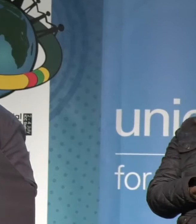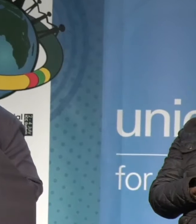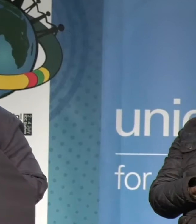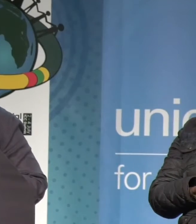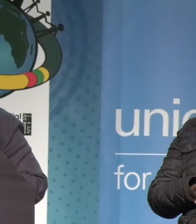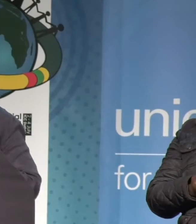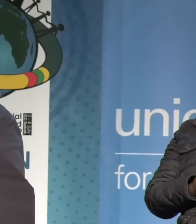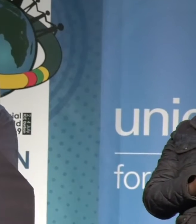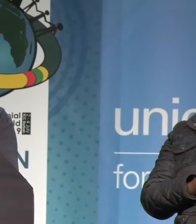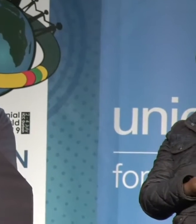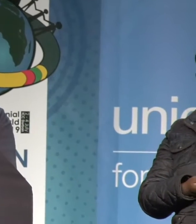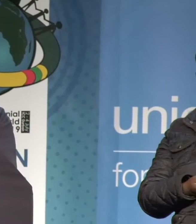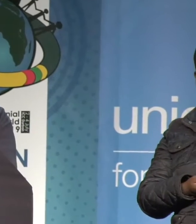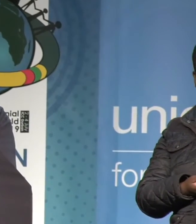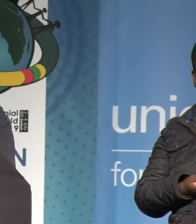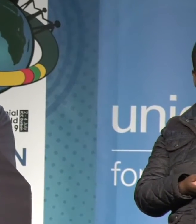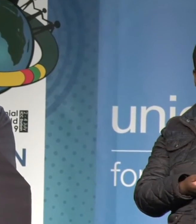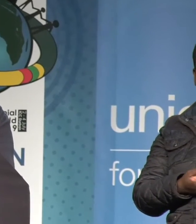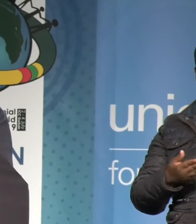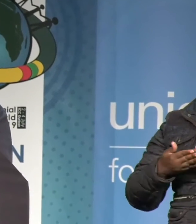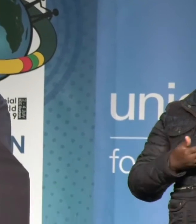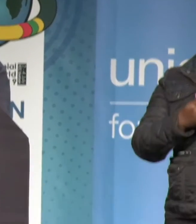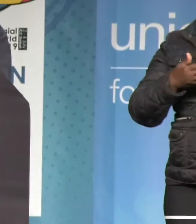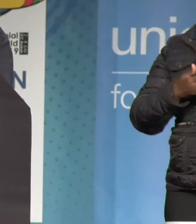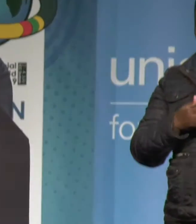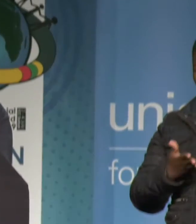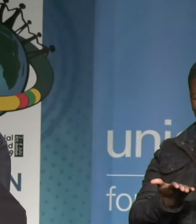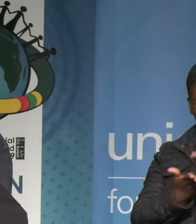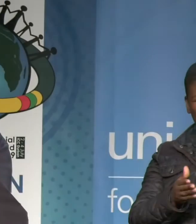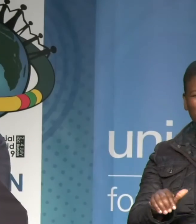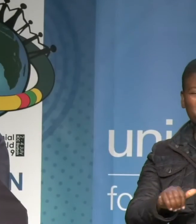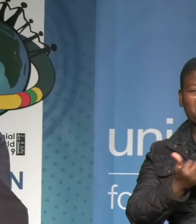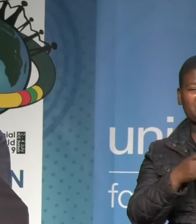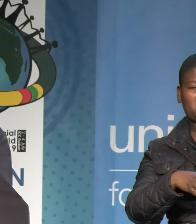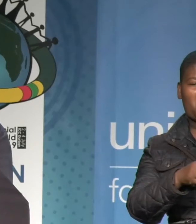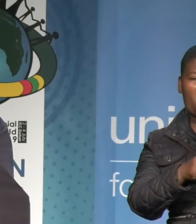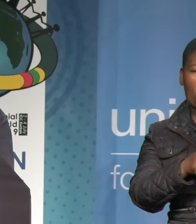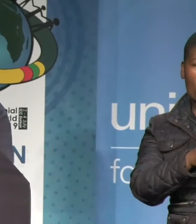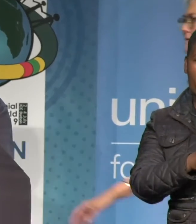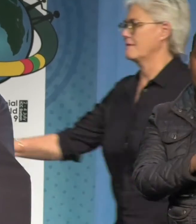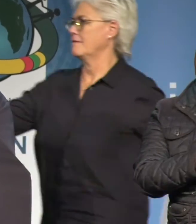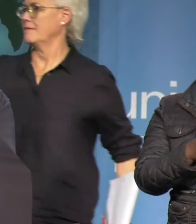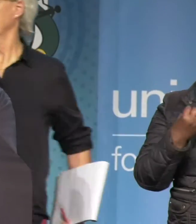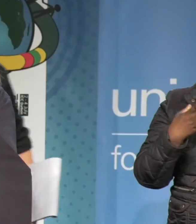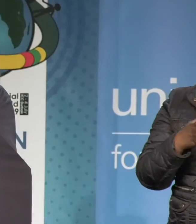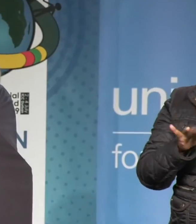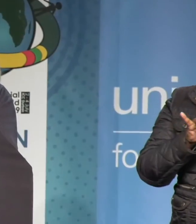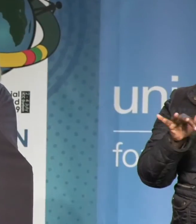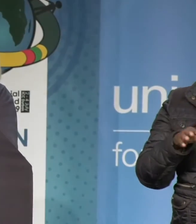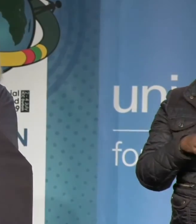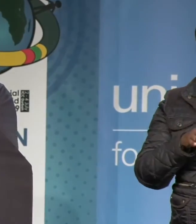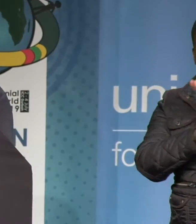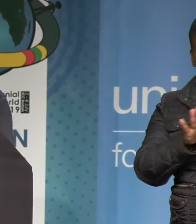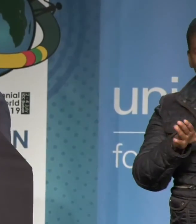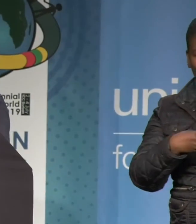Child and youth care can often be very challenging work. And many people who don't work in our